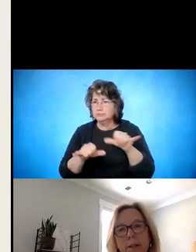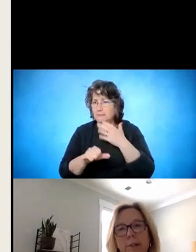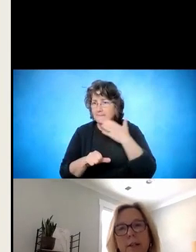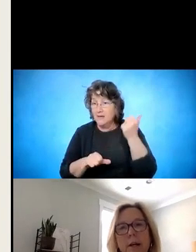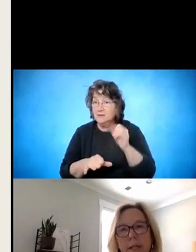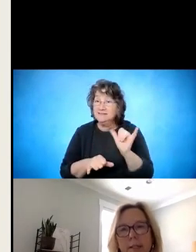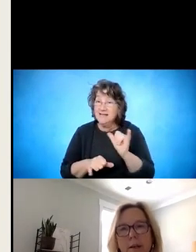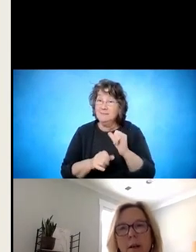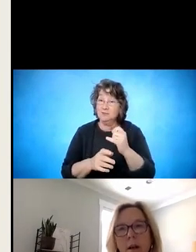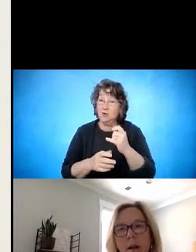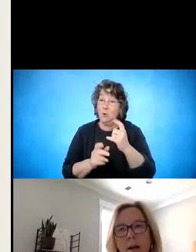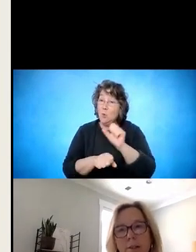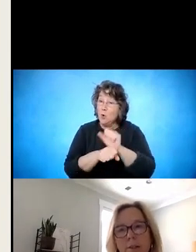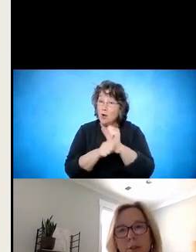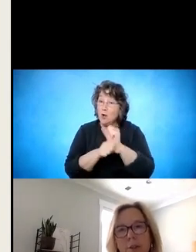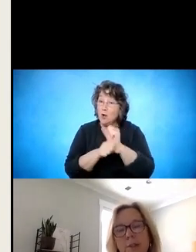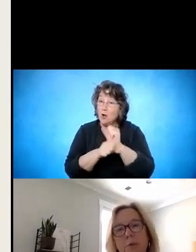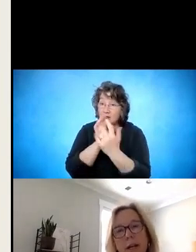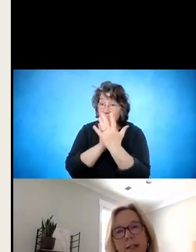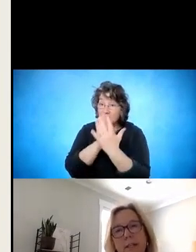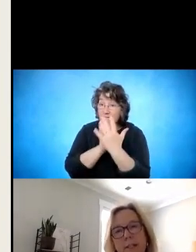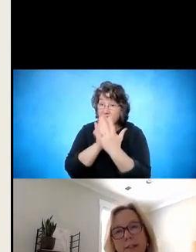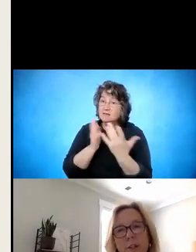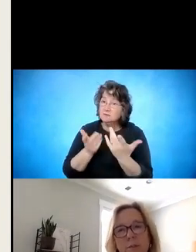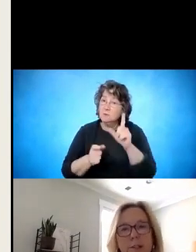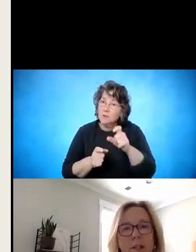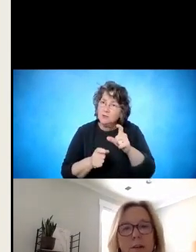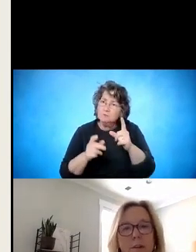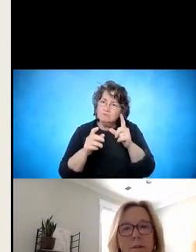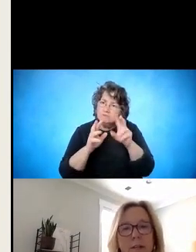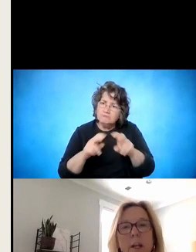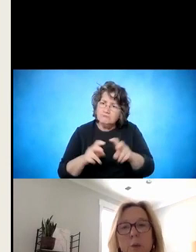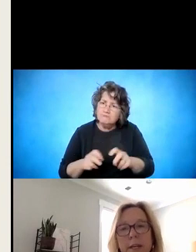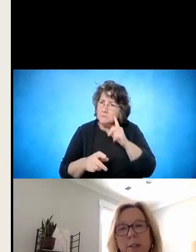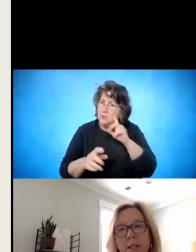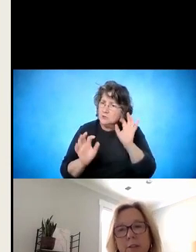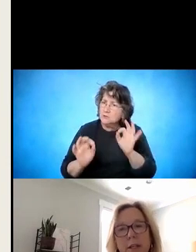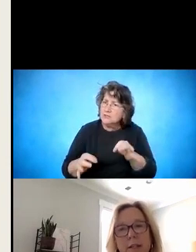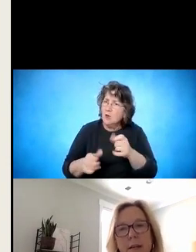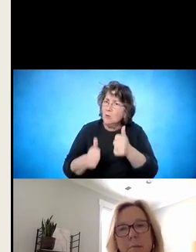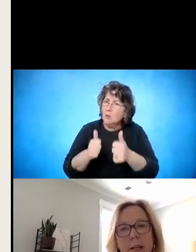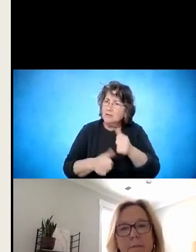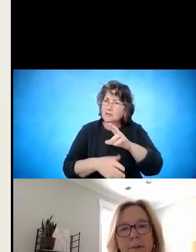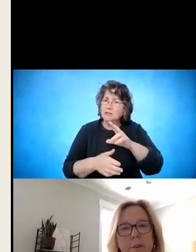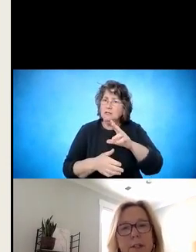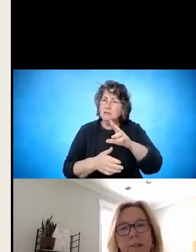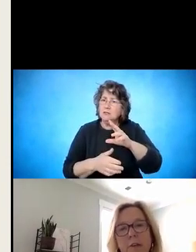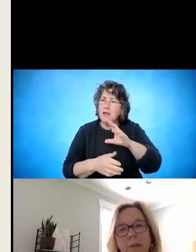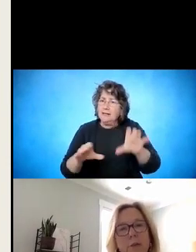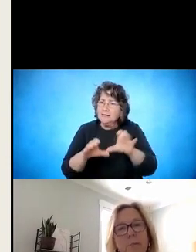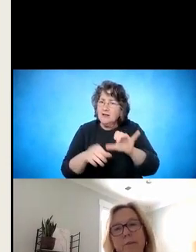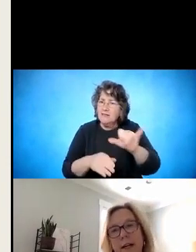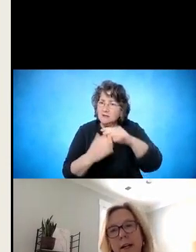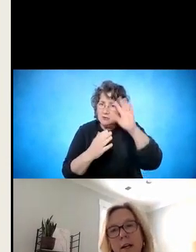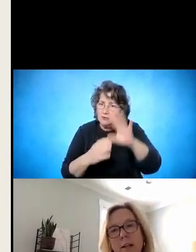progress and updates on students and what activities and services they're involved in, we need to be doing the same thing virtually. So